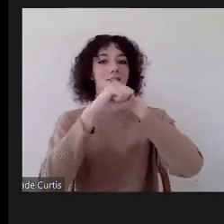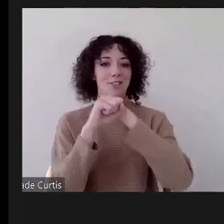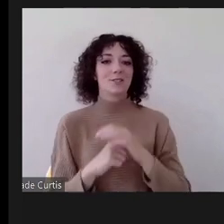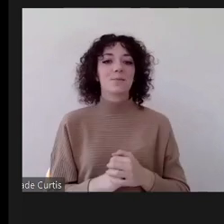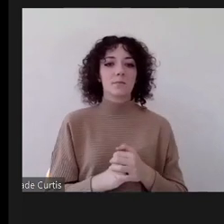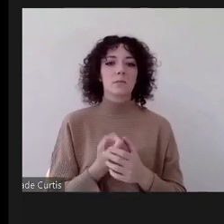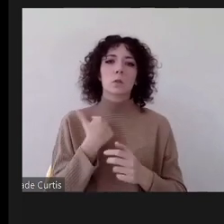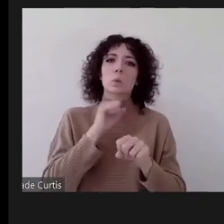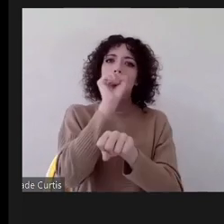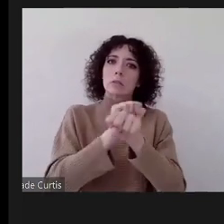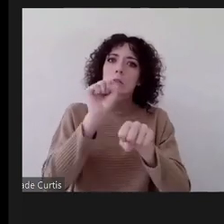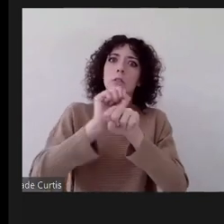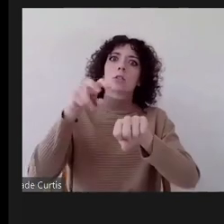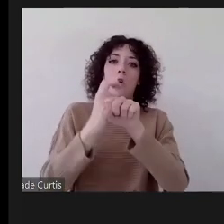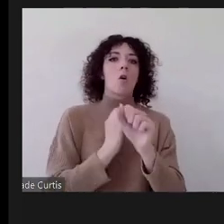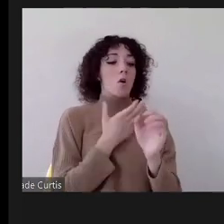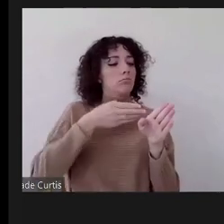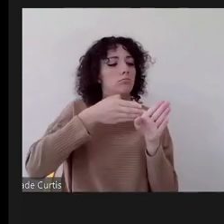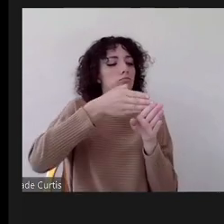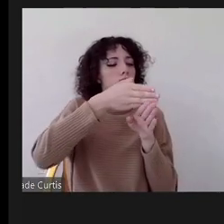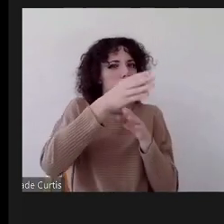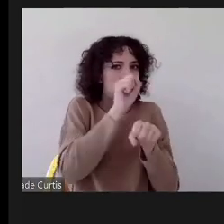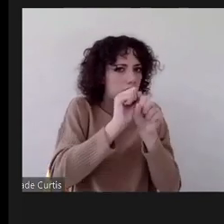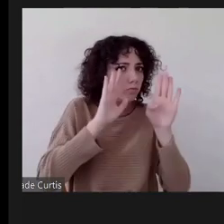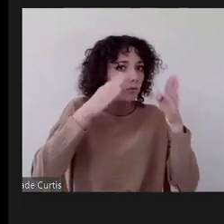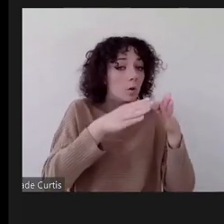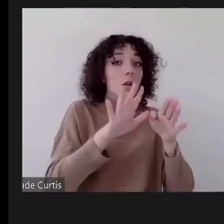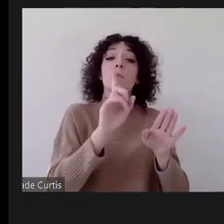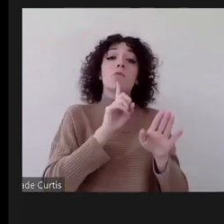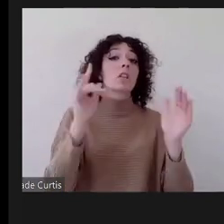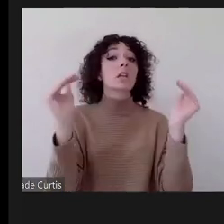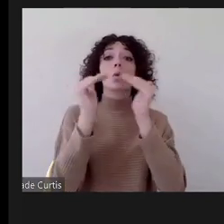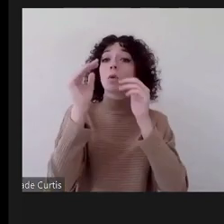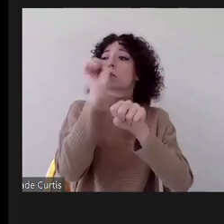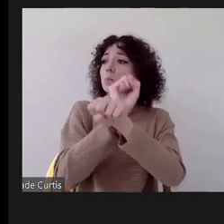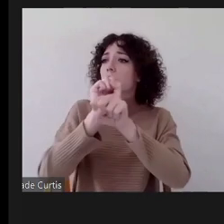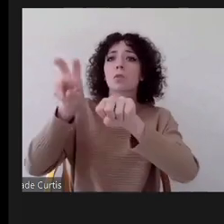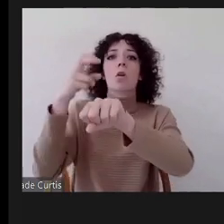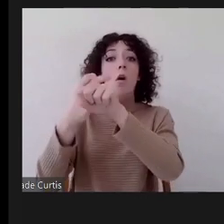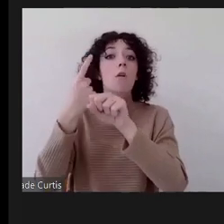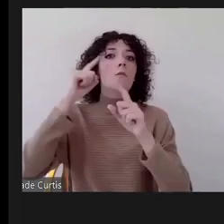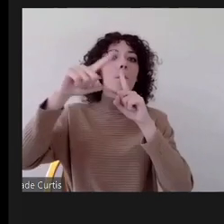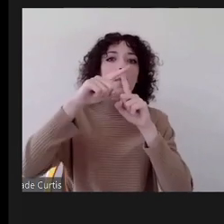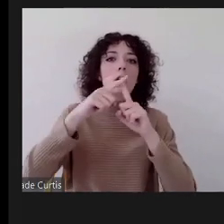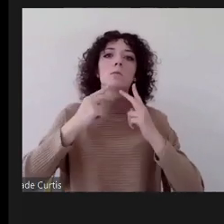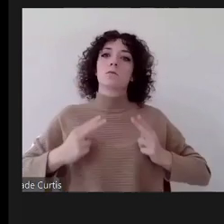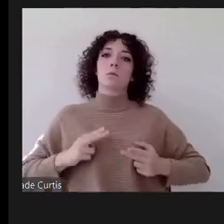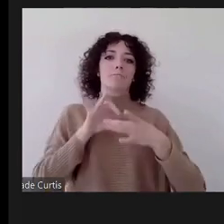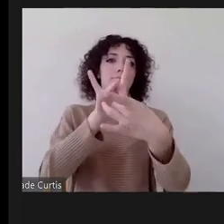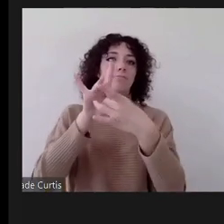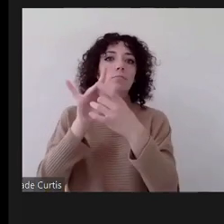as hard as we work in our domain expertise we need to work equally as hard to build positive human relationships